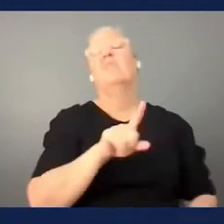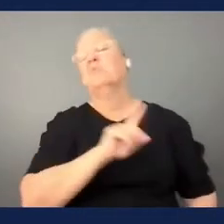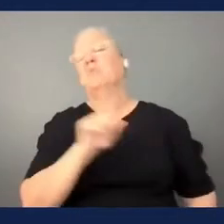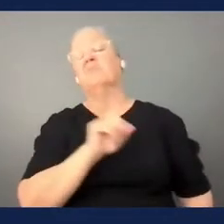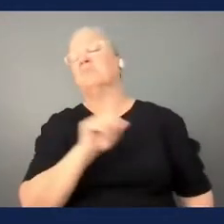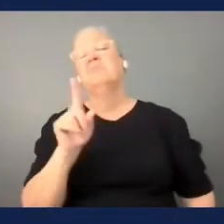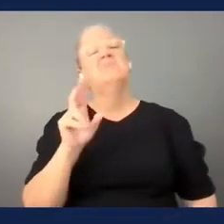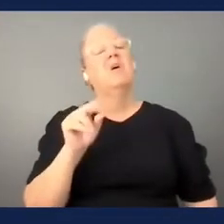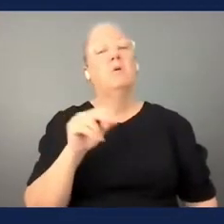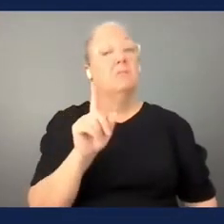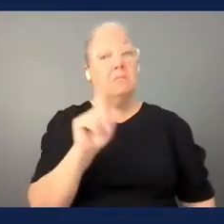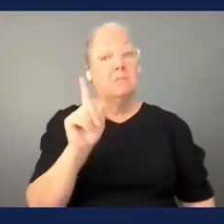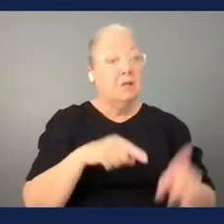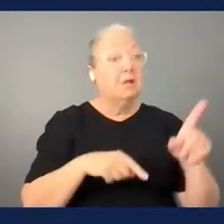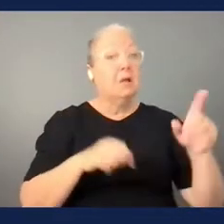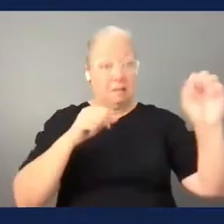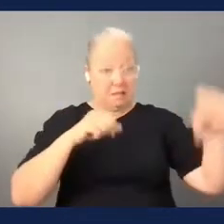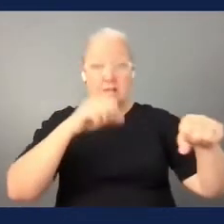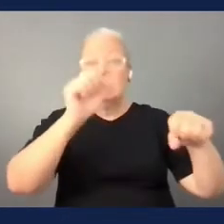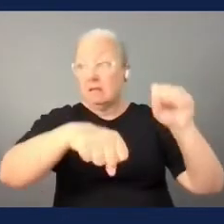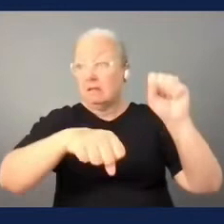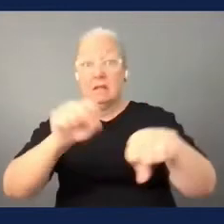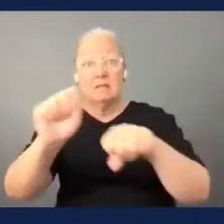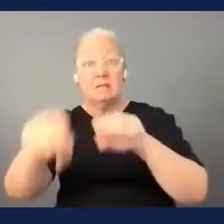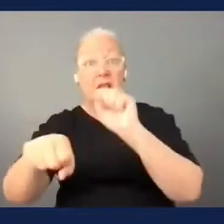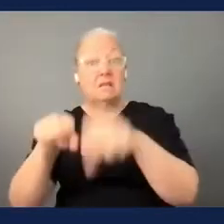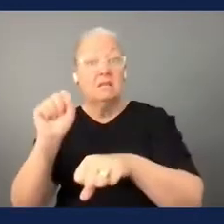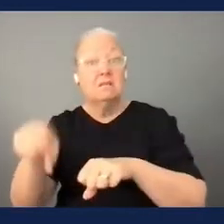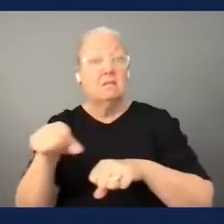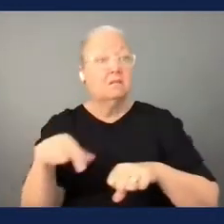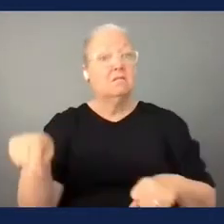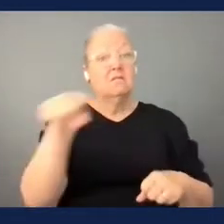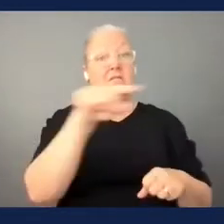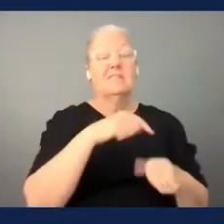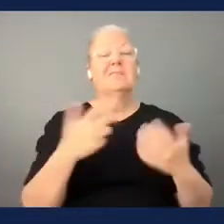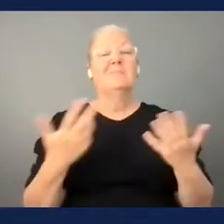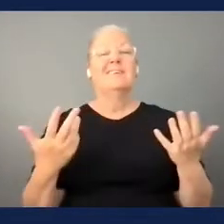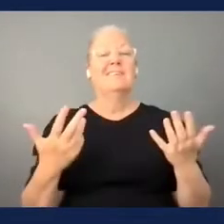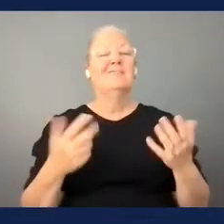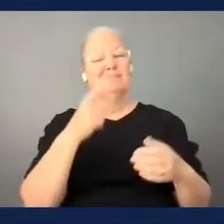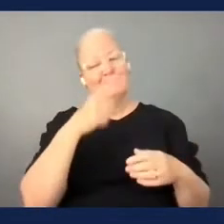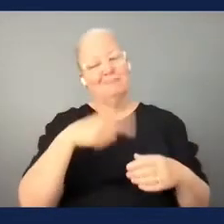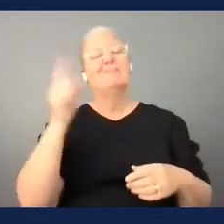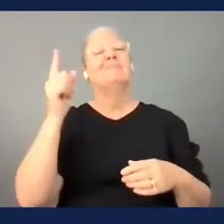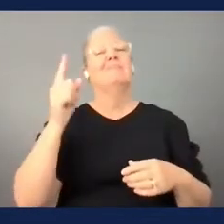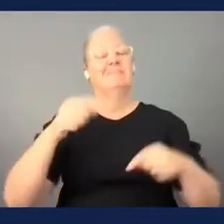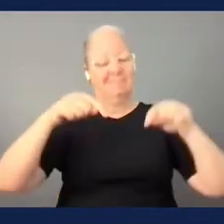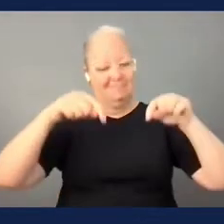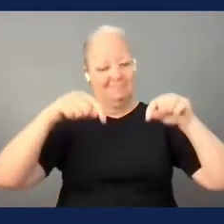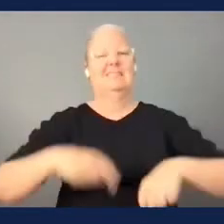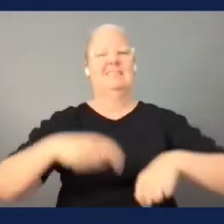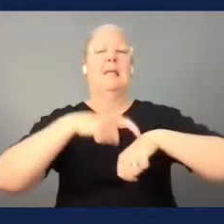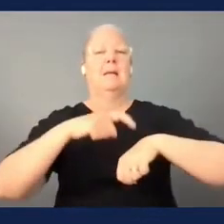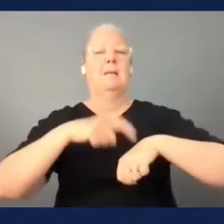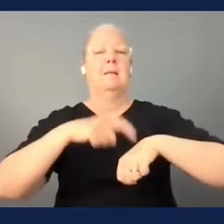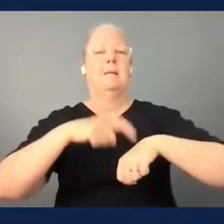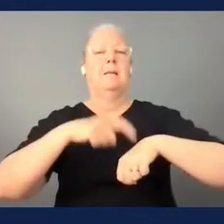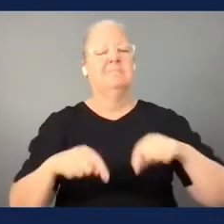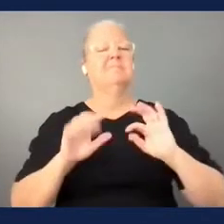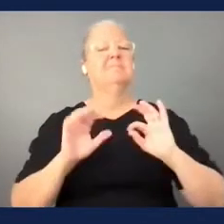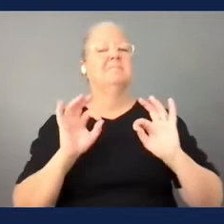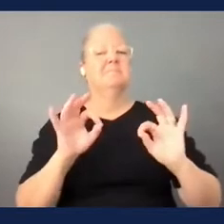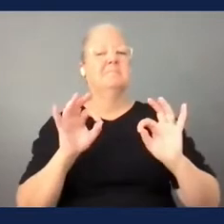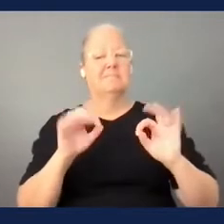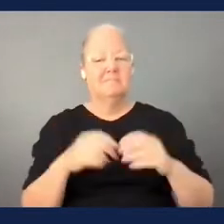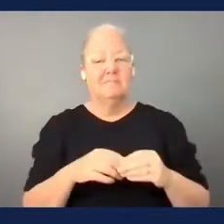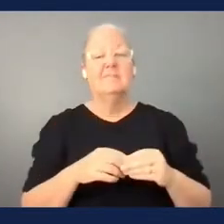persons with disabilities now was the right time to act and the fact that we have when we talk about leaving no